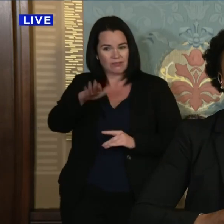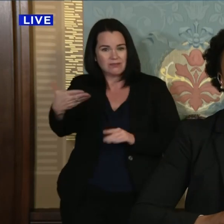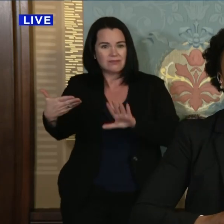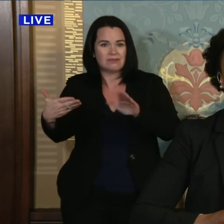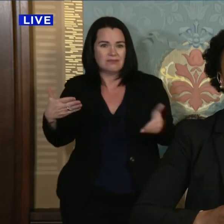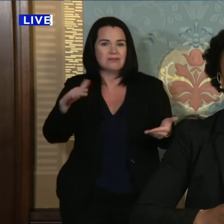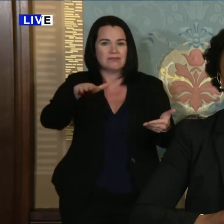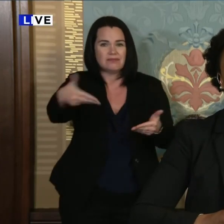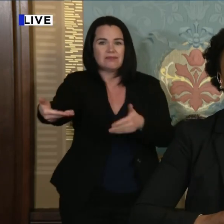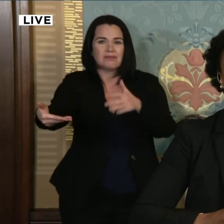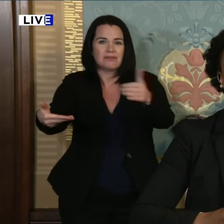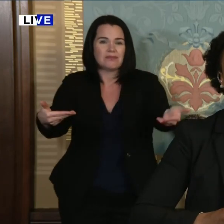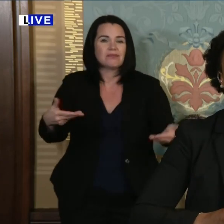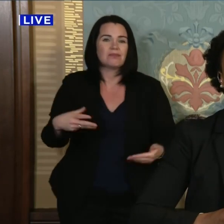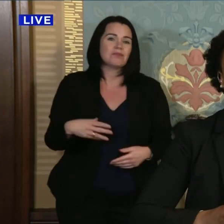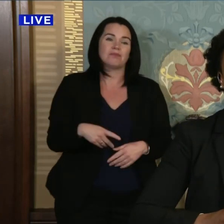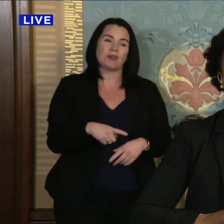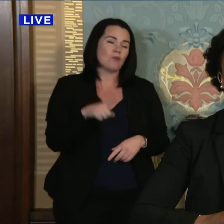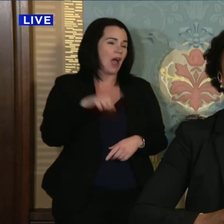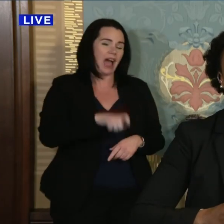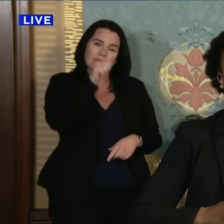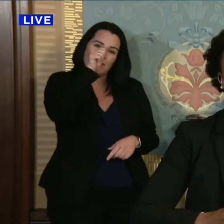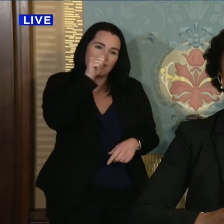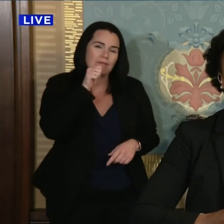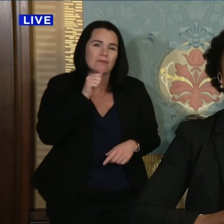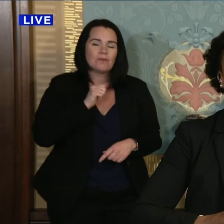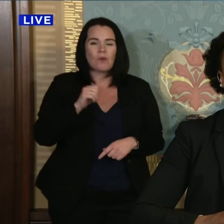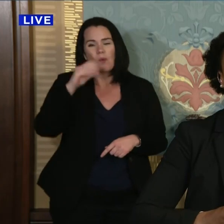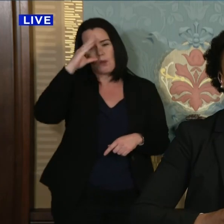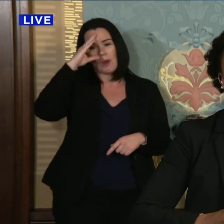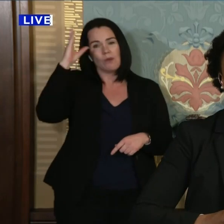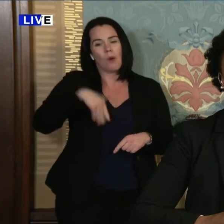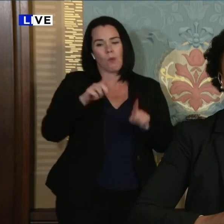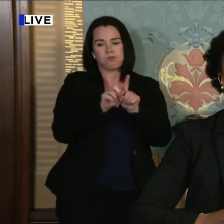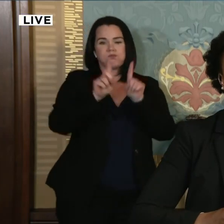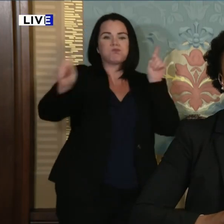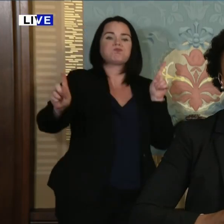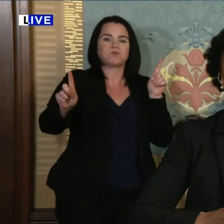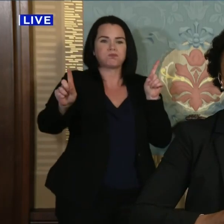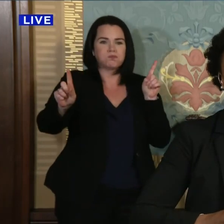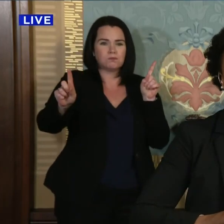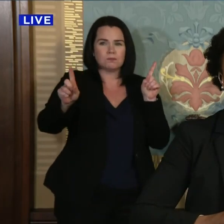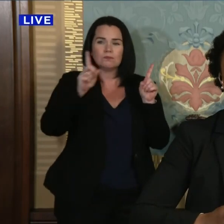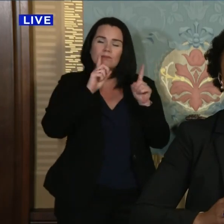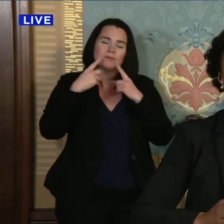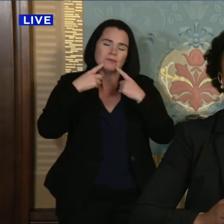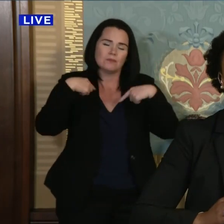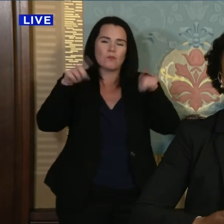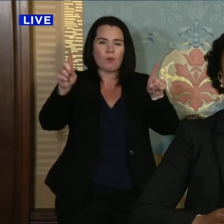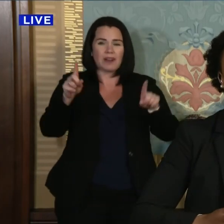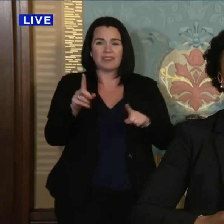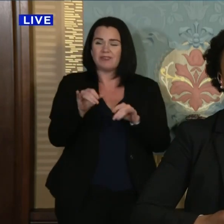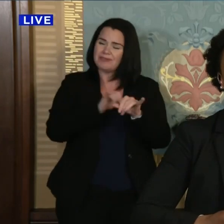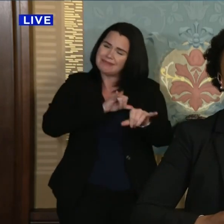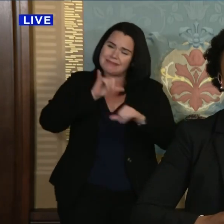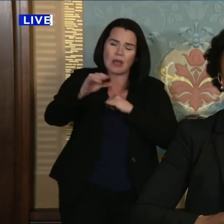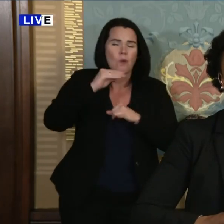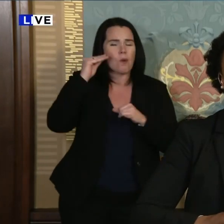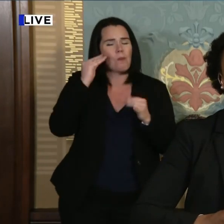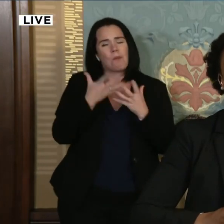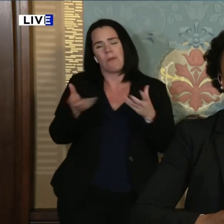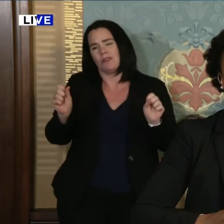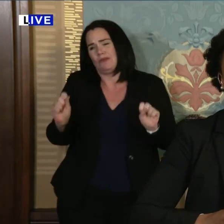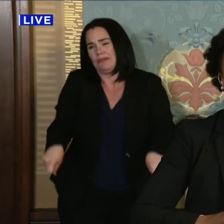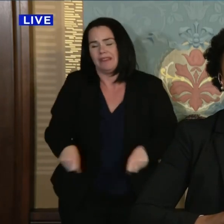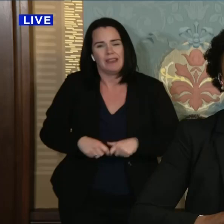social distancing works. So everyone needs to be patient and continuing to stay at home as much as possible so we can limit the number of cases